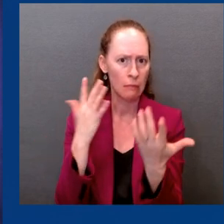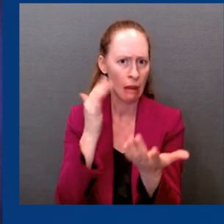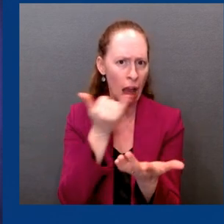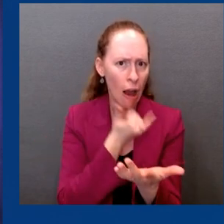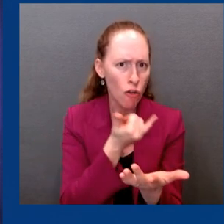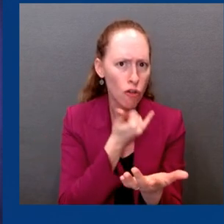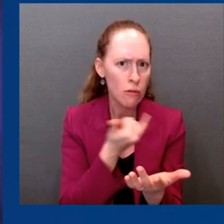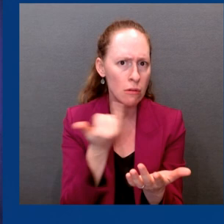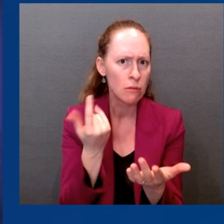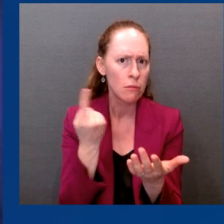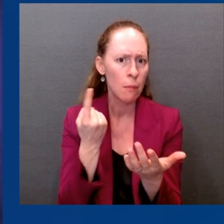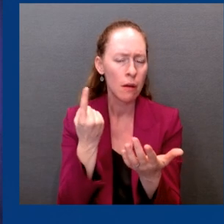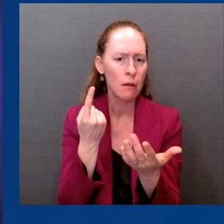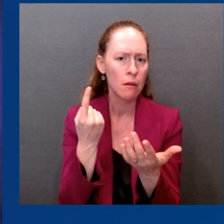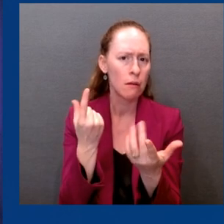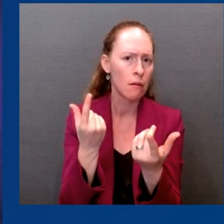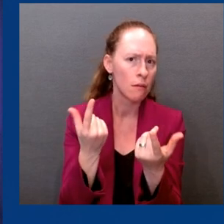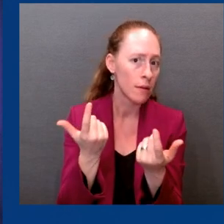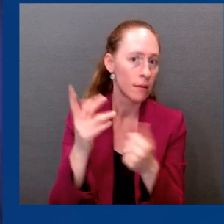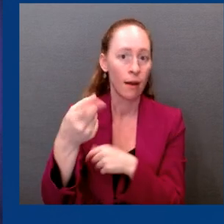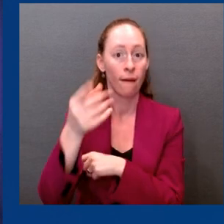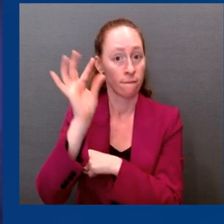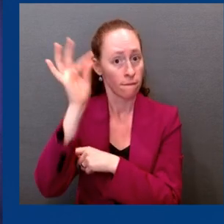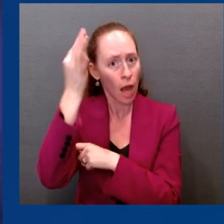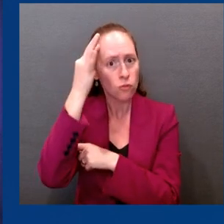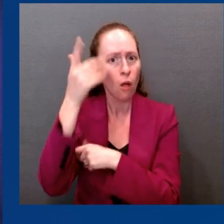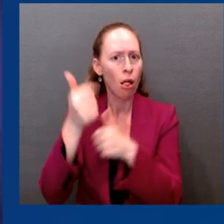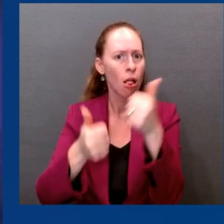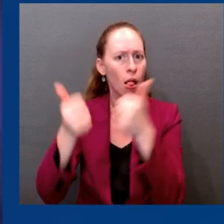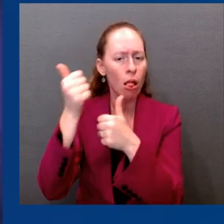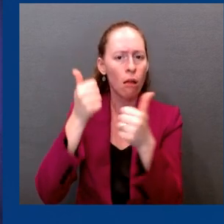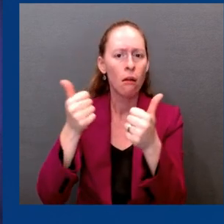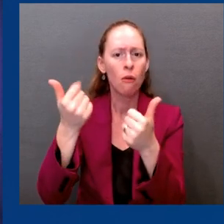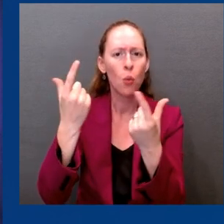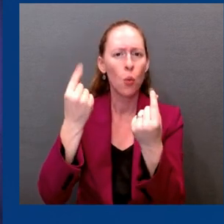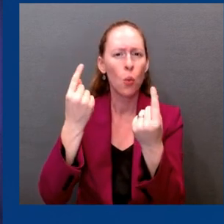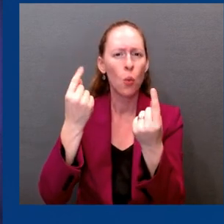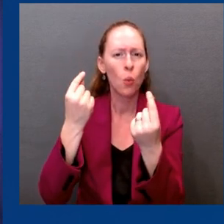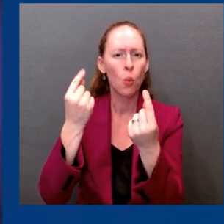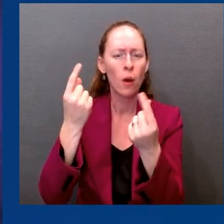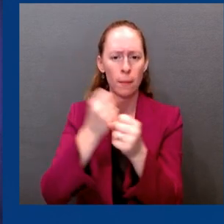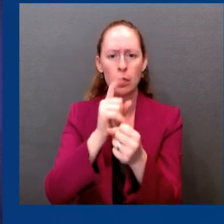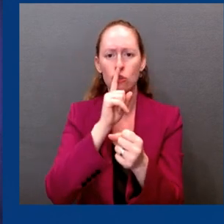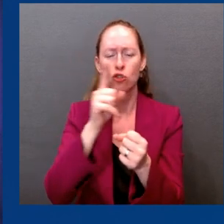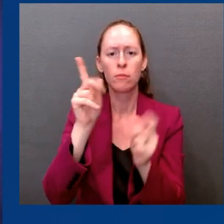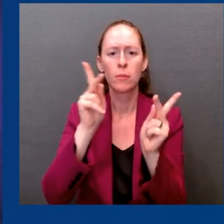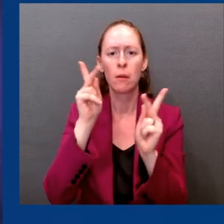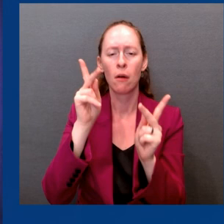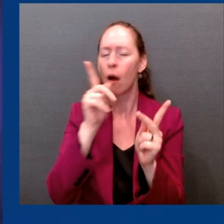officials or agencies can do to reduce the confusion and ensure that everyone gets the proper dose?